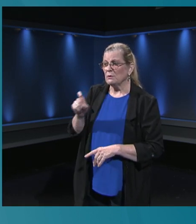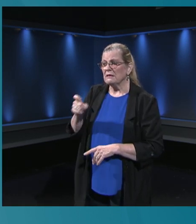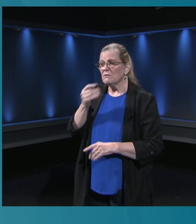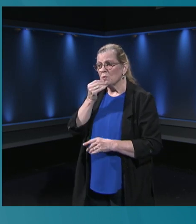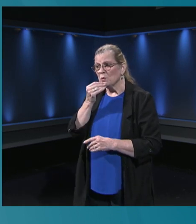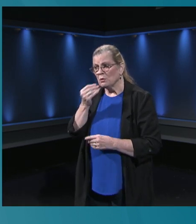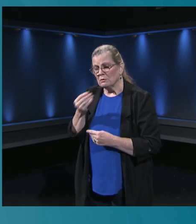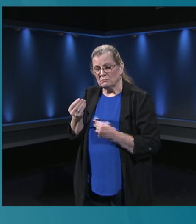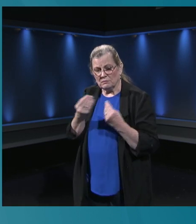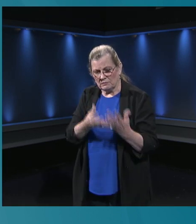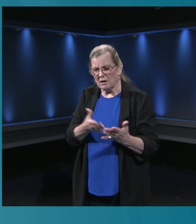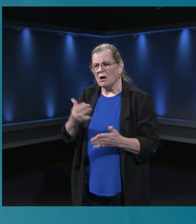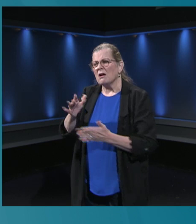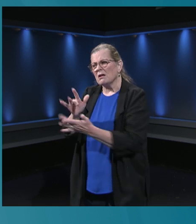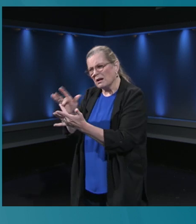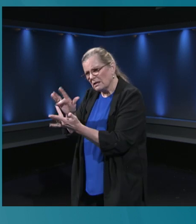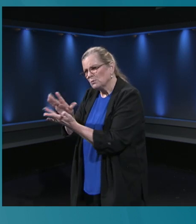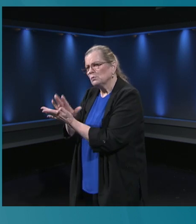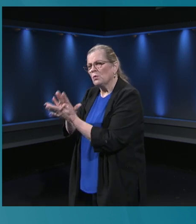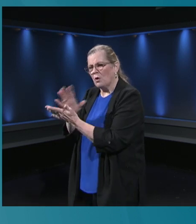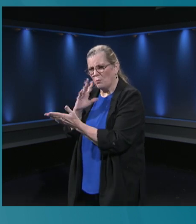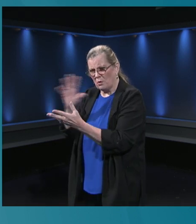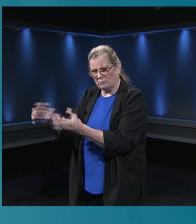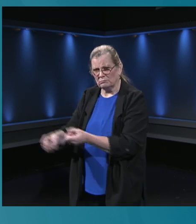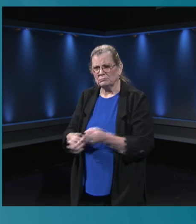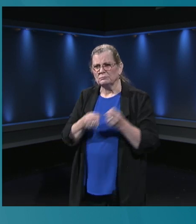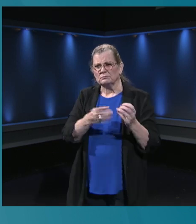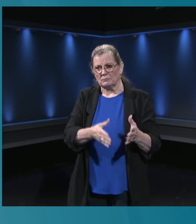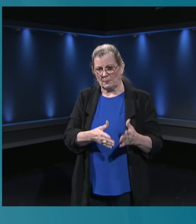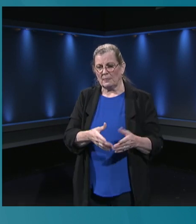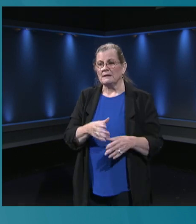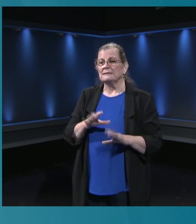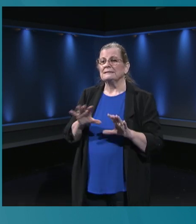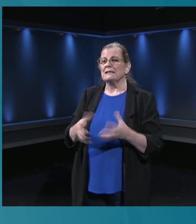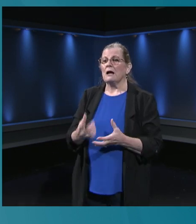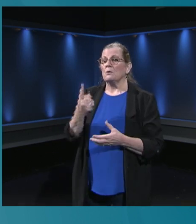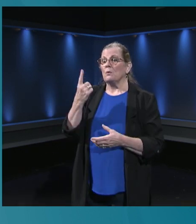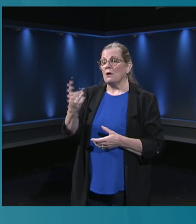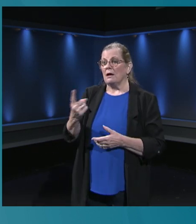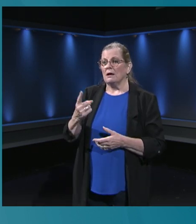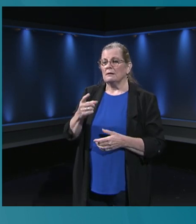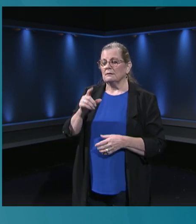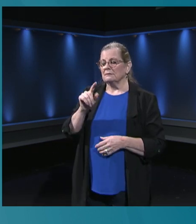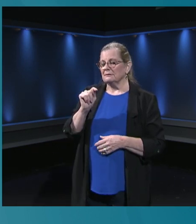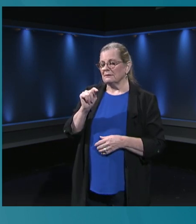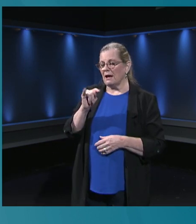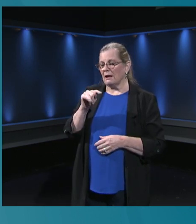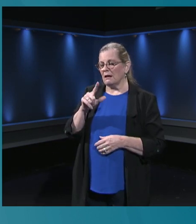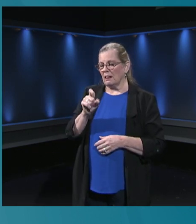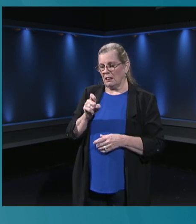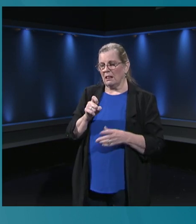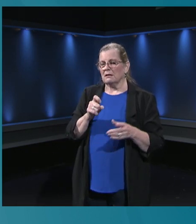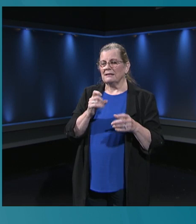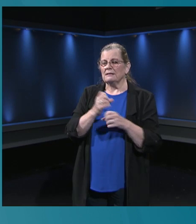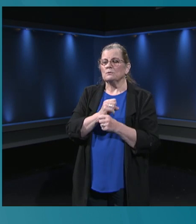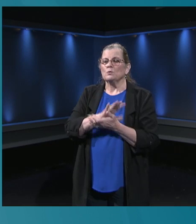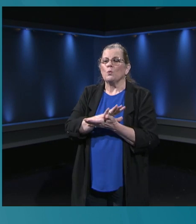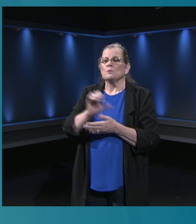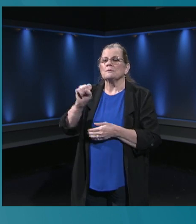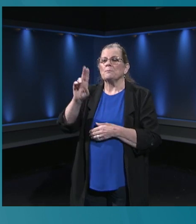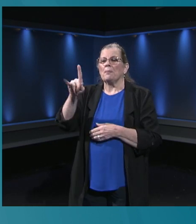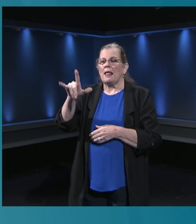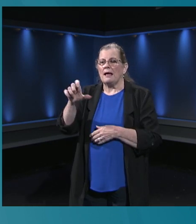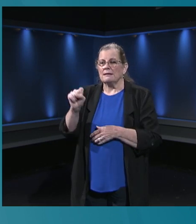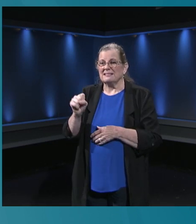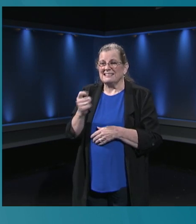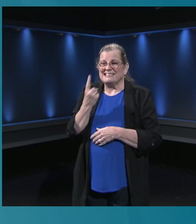every child in a Title I school got some school supplies. We did that in March and we did it again just in the last two weeks. Great.